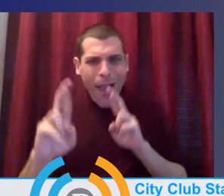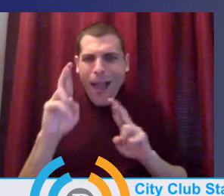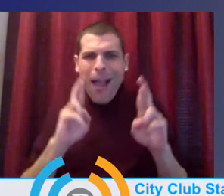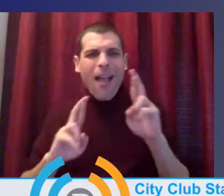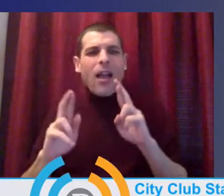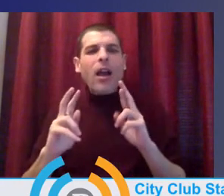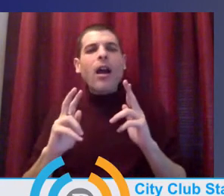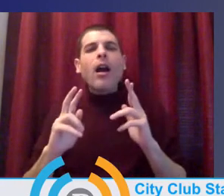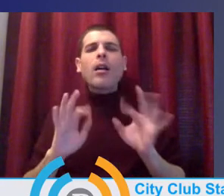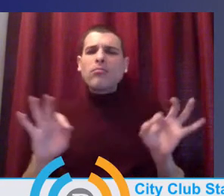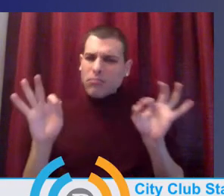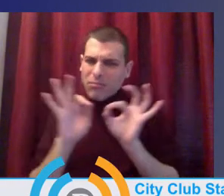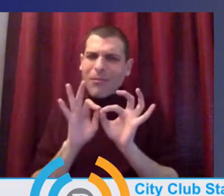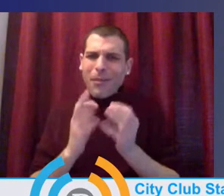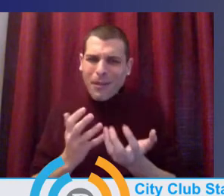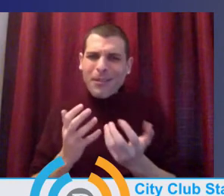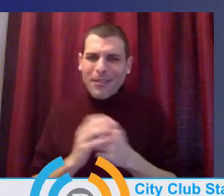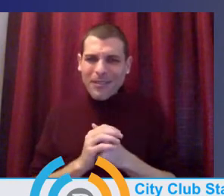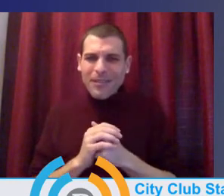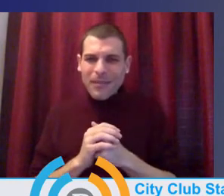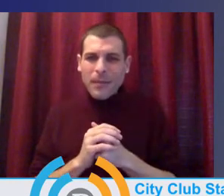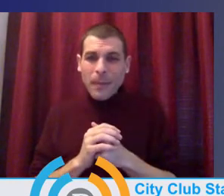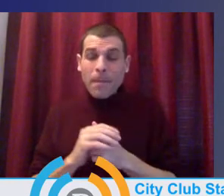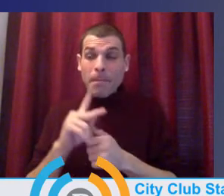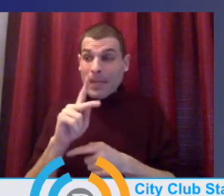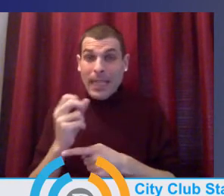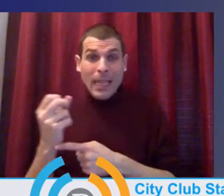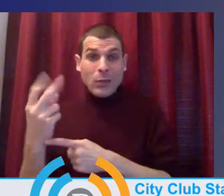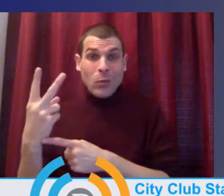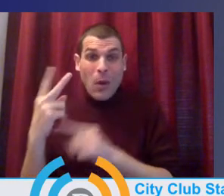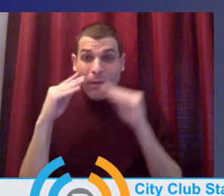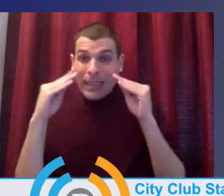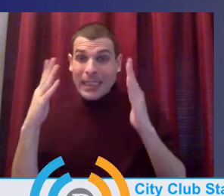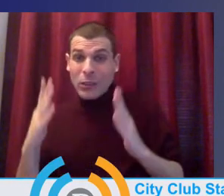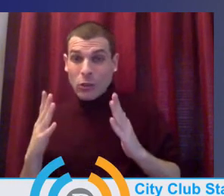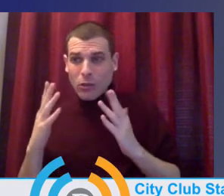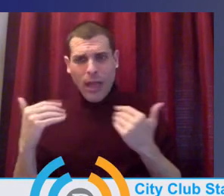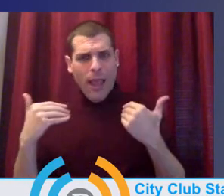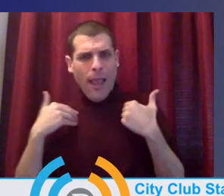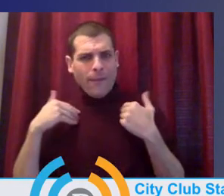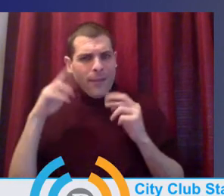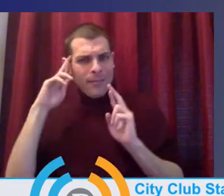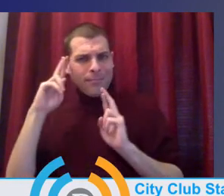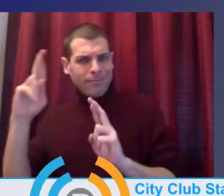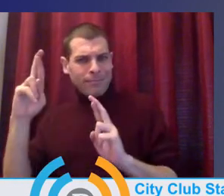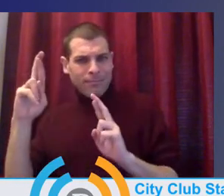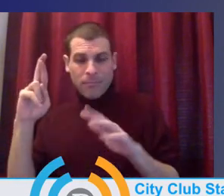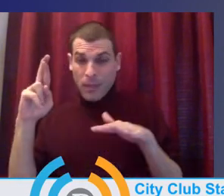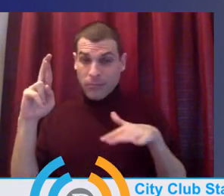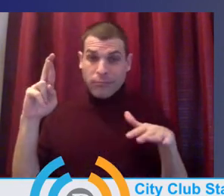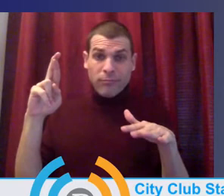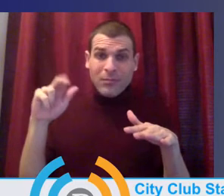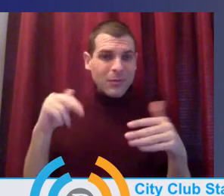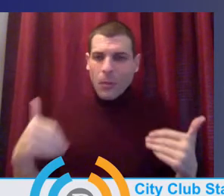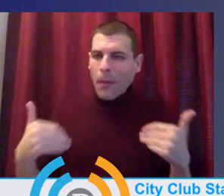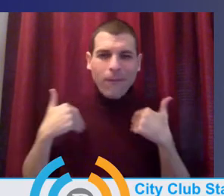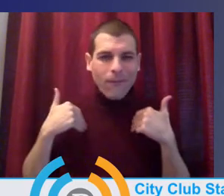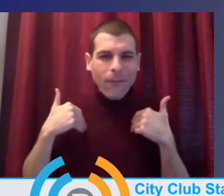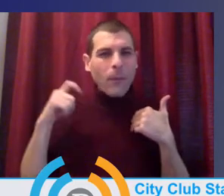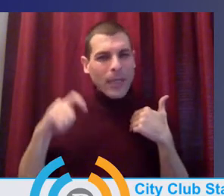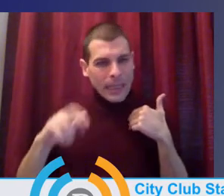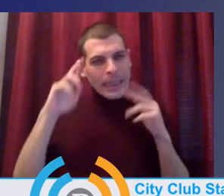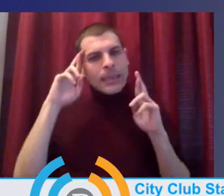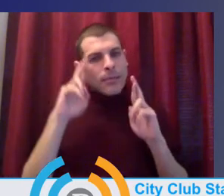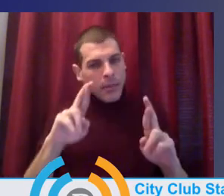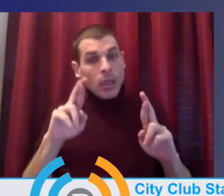our, of our K-12 system teachers. You know, I don't know that, um, we're going to have the kind of early learning system that we know that we